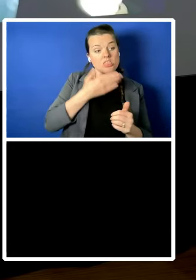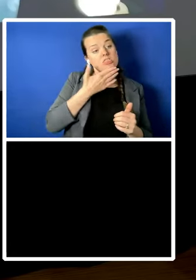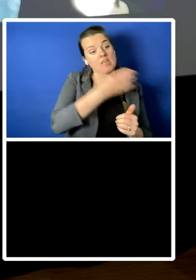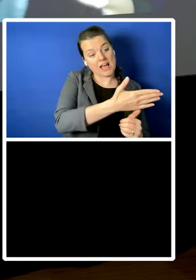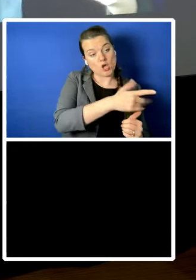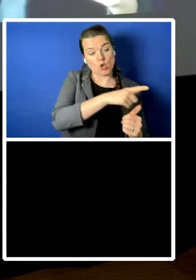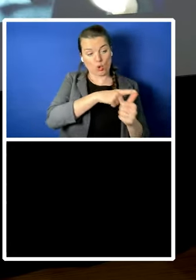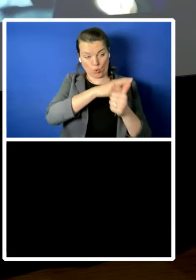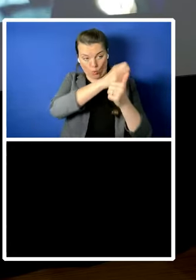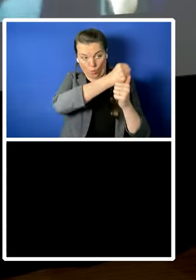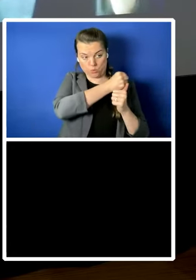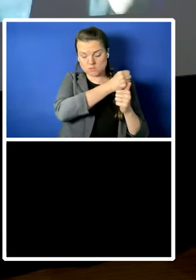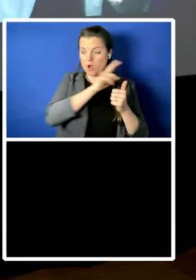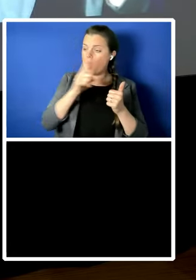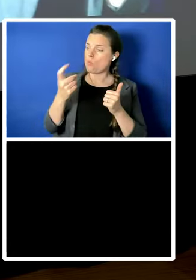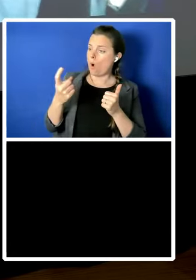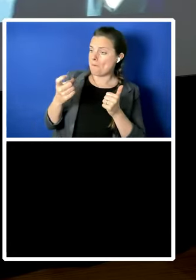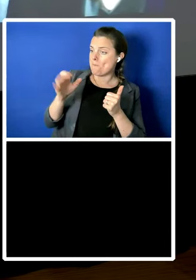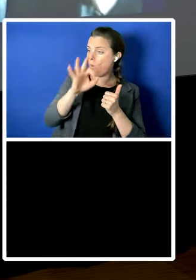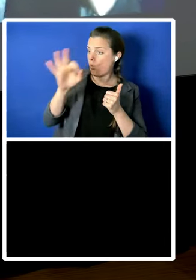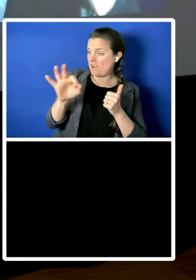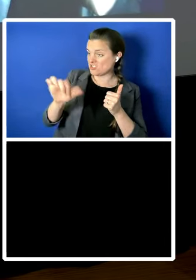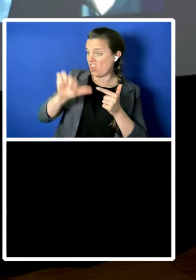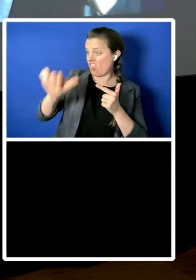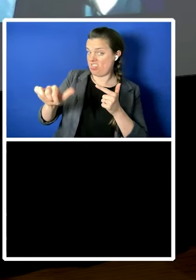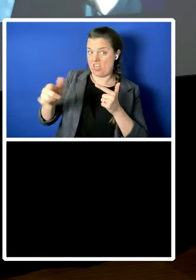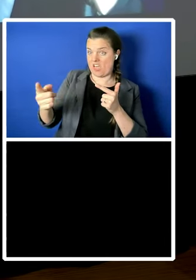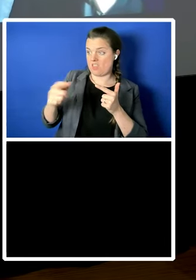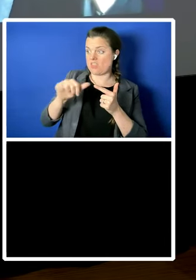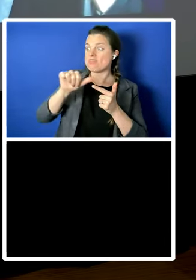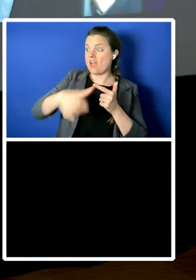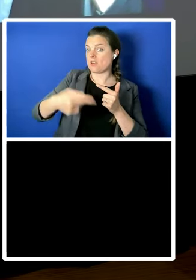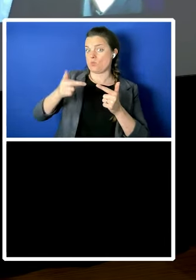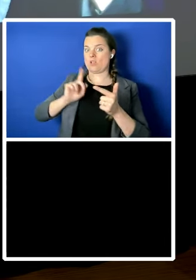this gentleman over here thank you in the pink shirt or red shirt